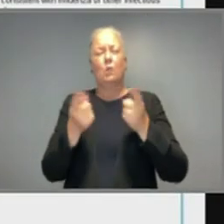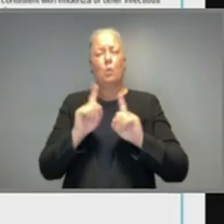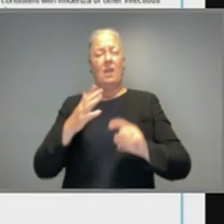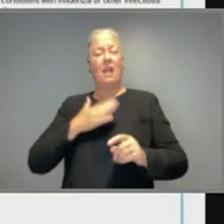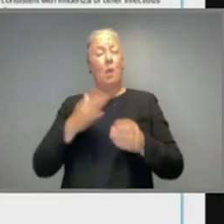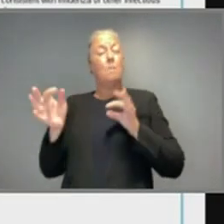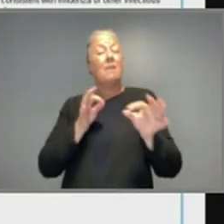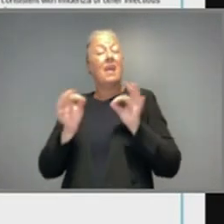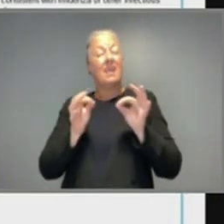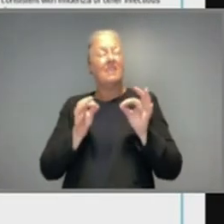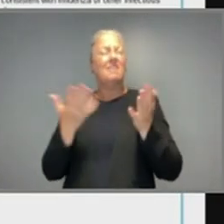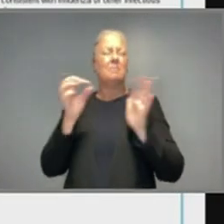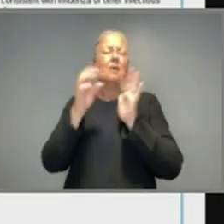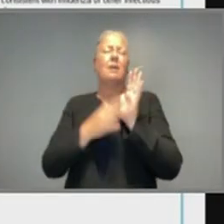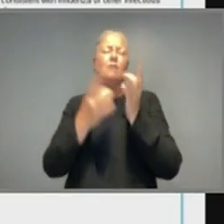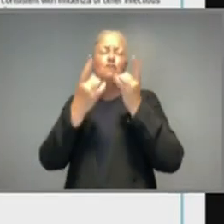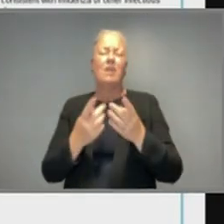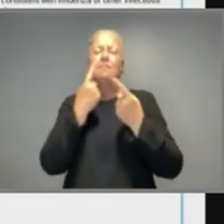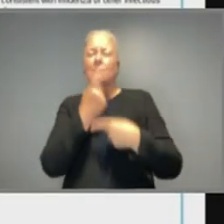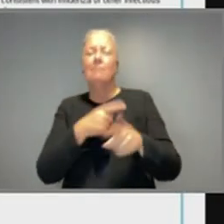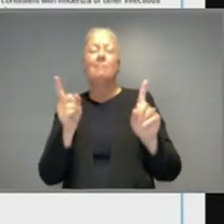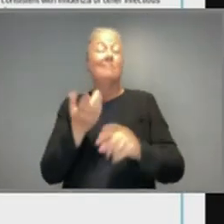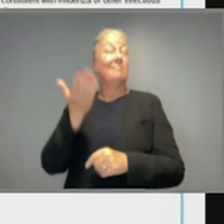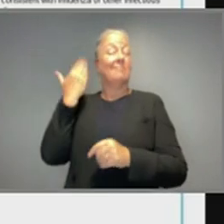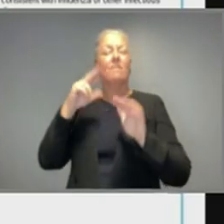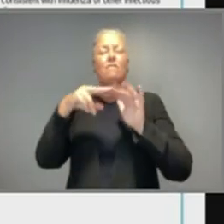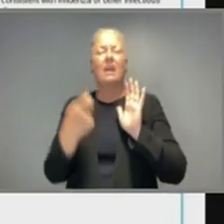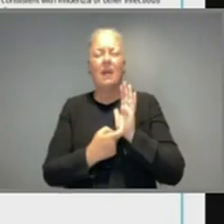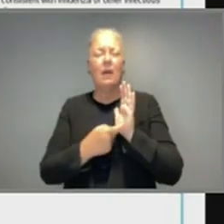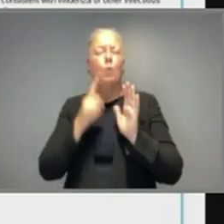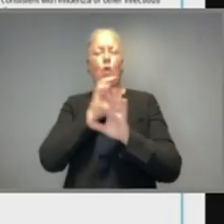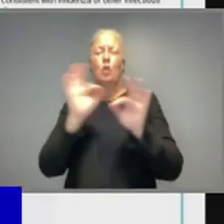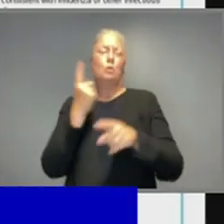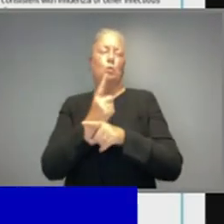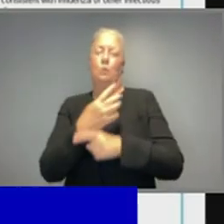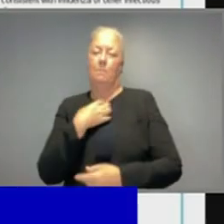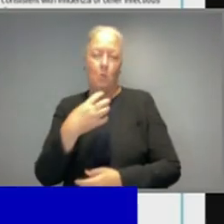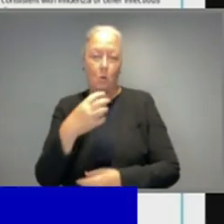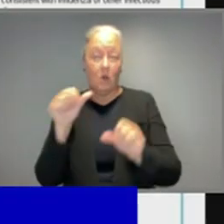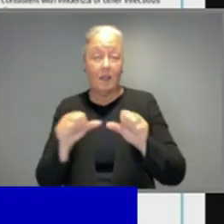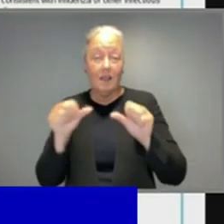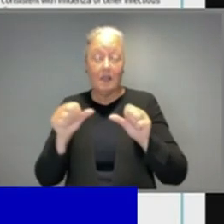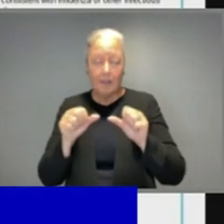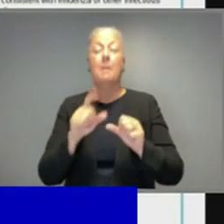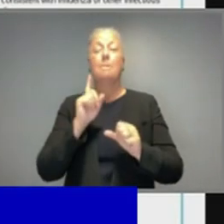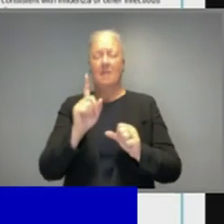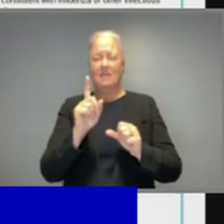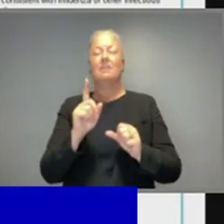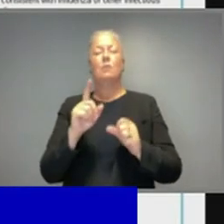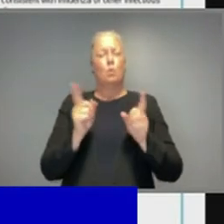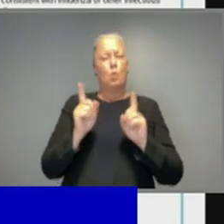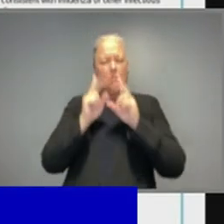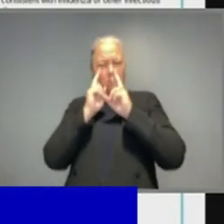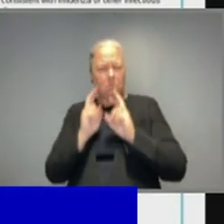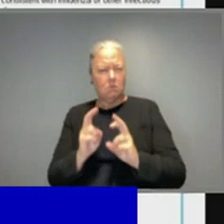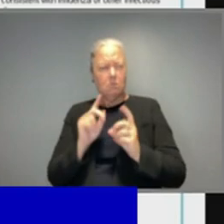Minister has already announced and described on Friday. I won't go into detail on that today, but we'll move on to the evidence underpinning those